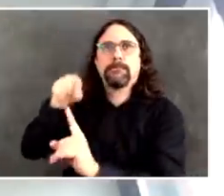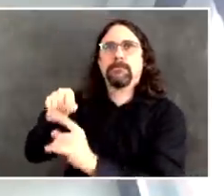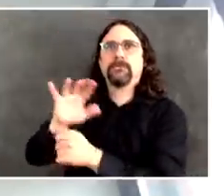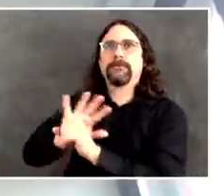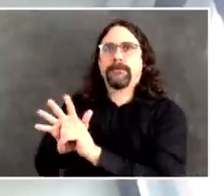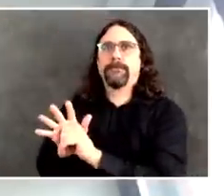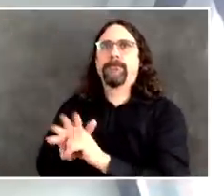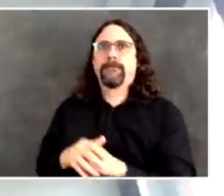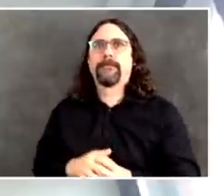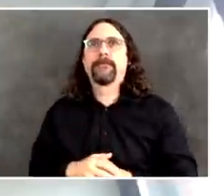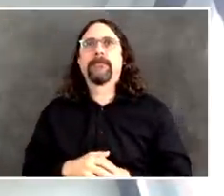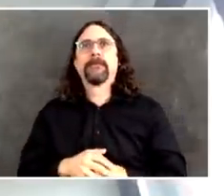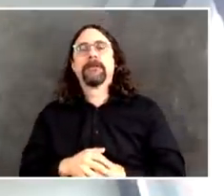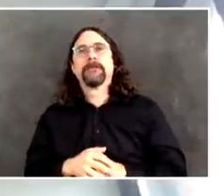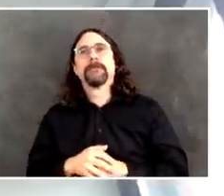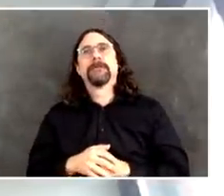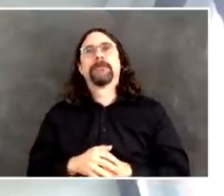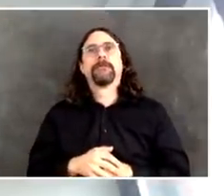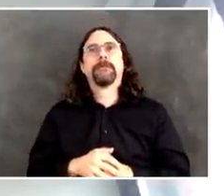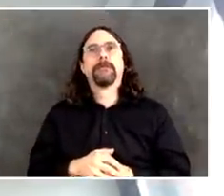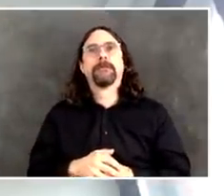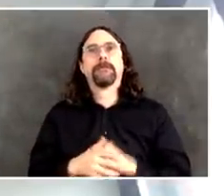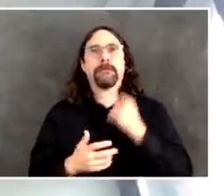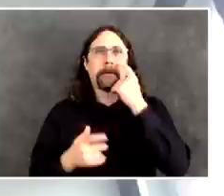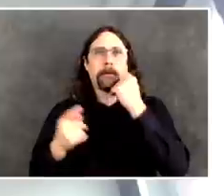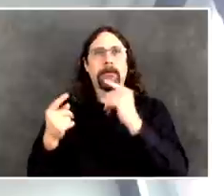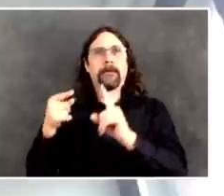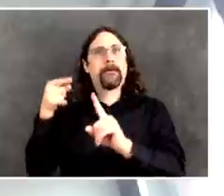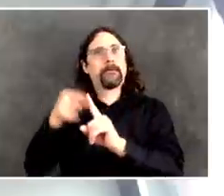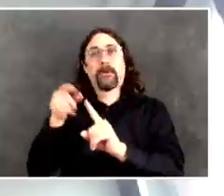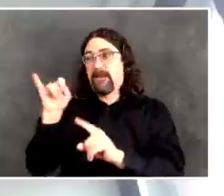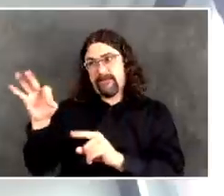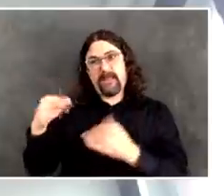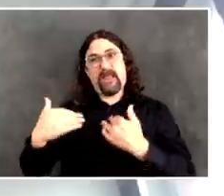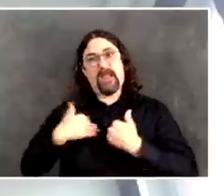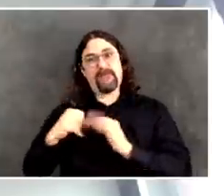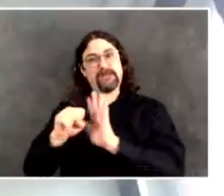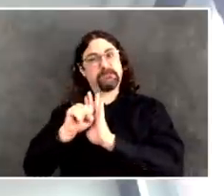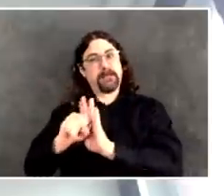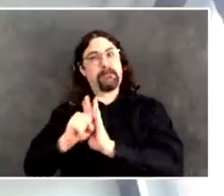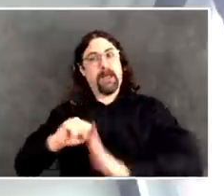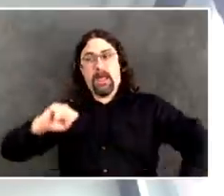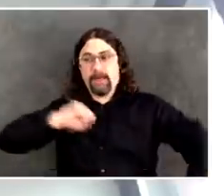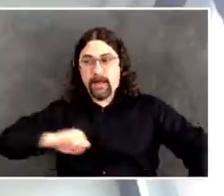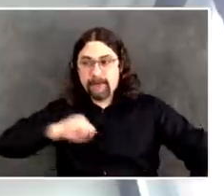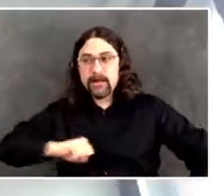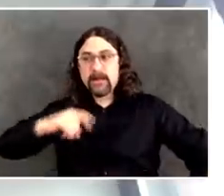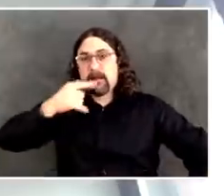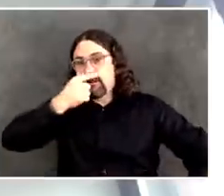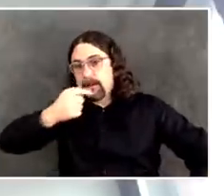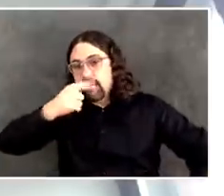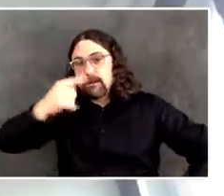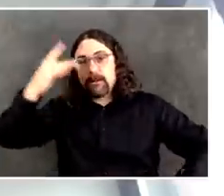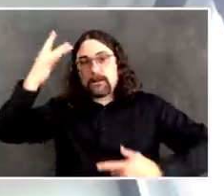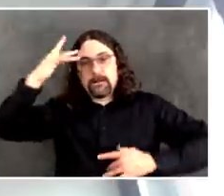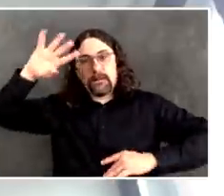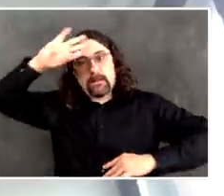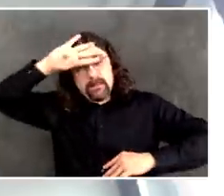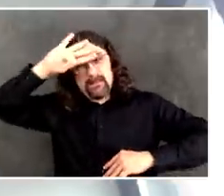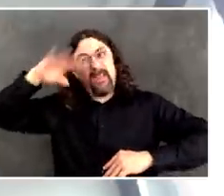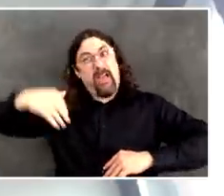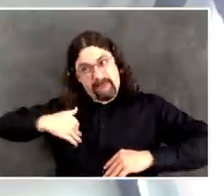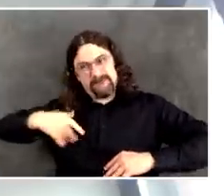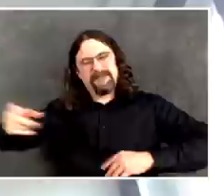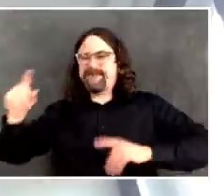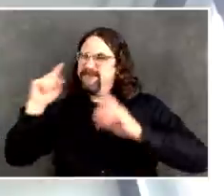People with no symptoms or with minimal symptoms should be isolated within